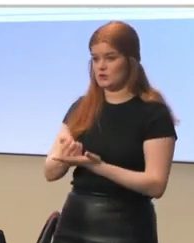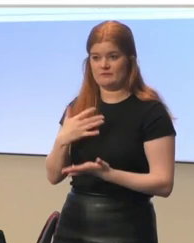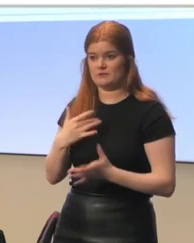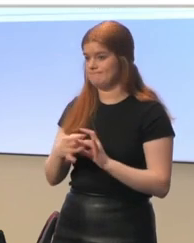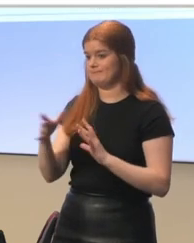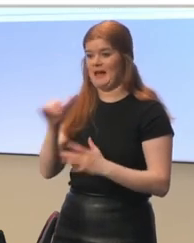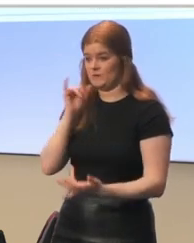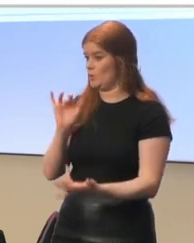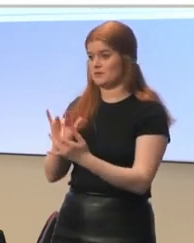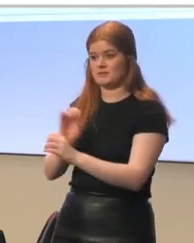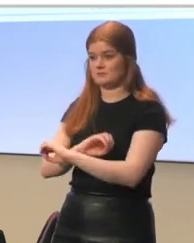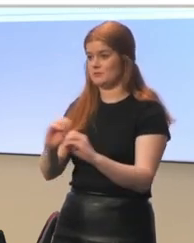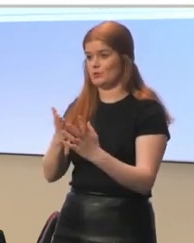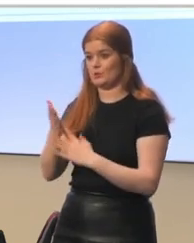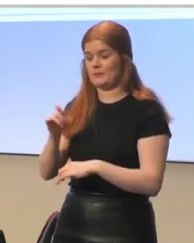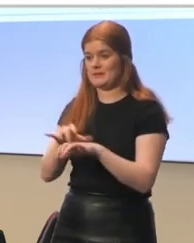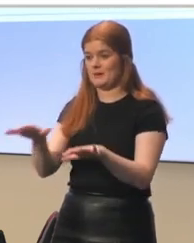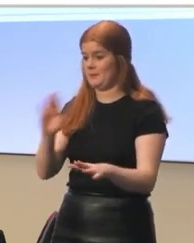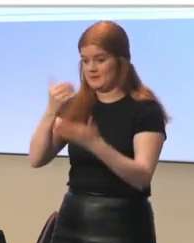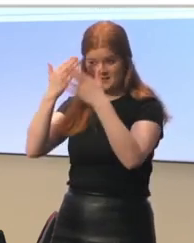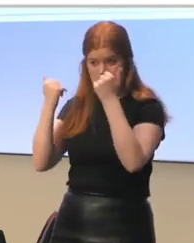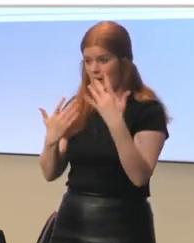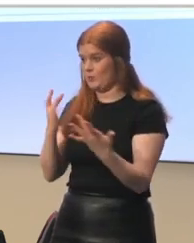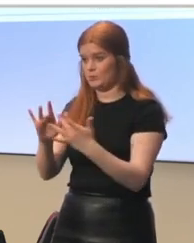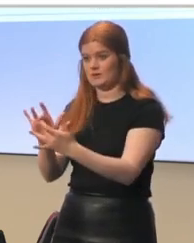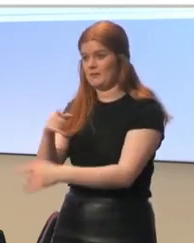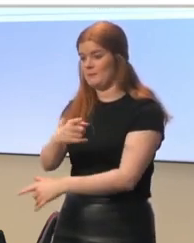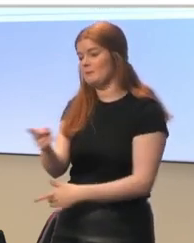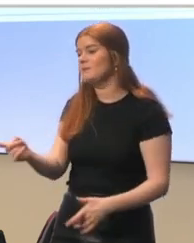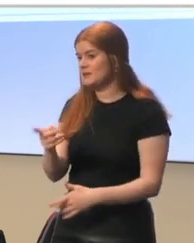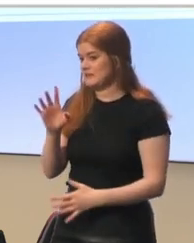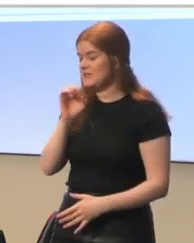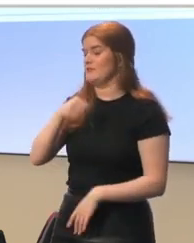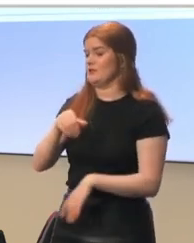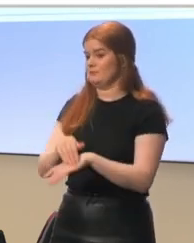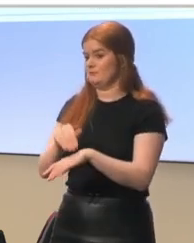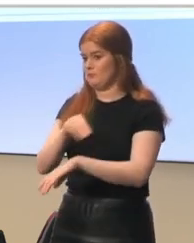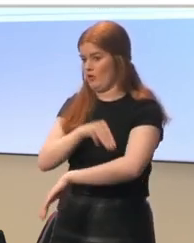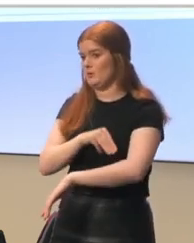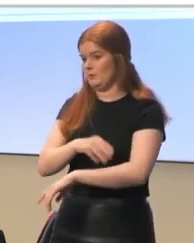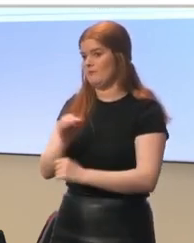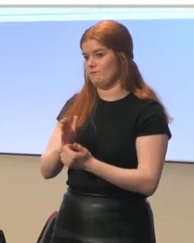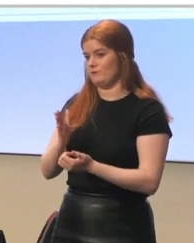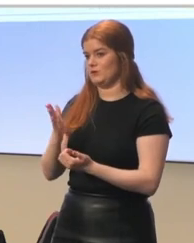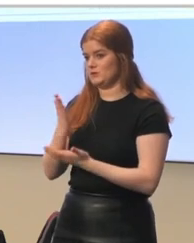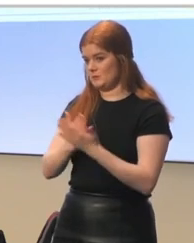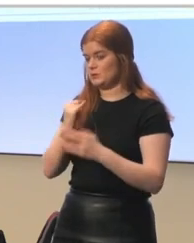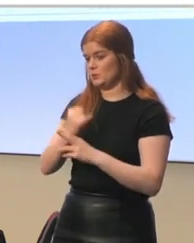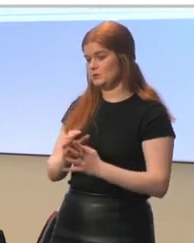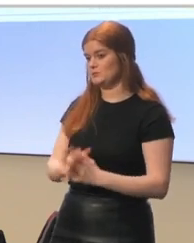did not have any contact during the pandemic, so they didn't know how to reach them. This was quite a severe problem for some of the schools.